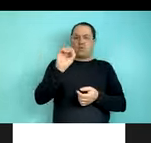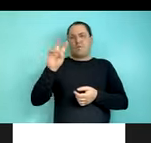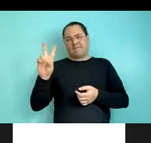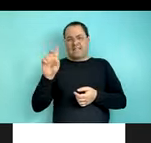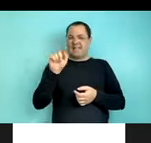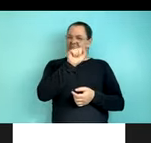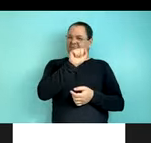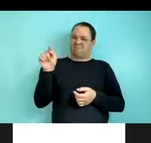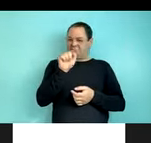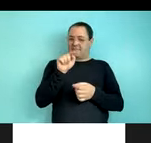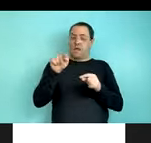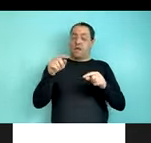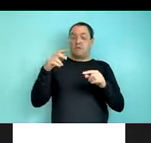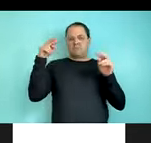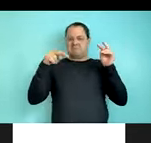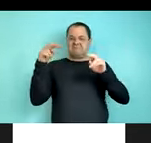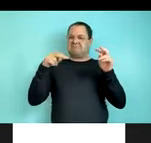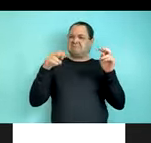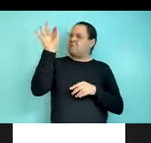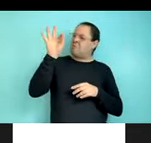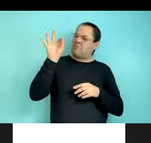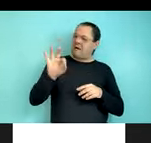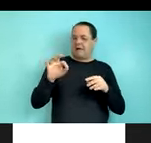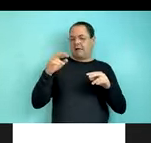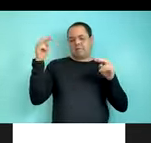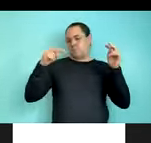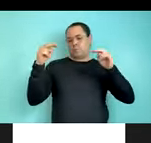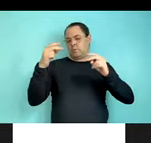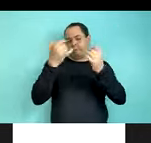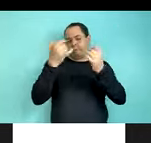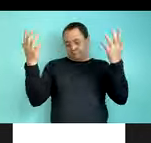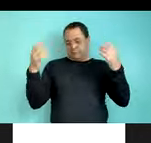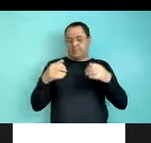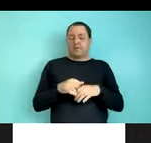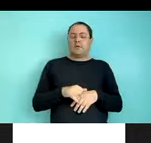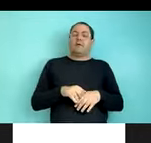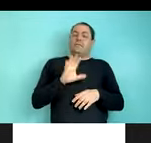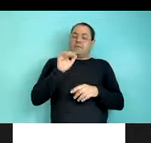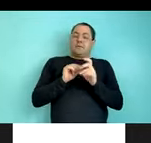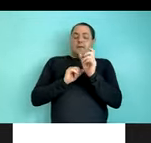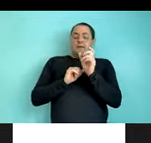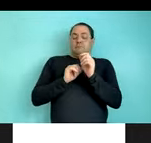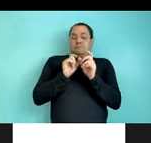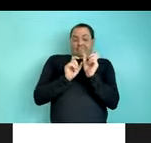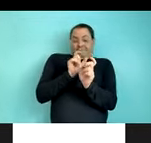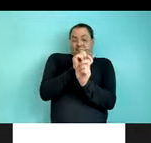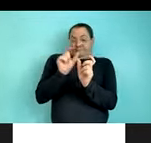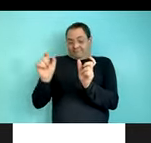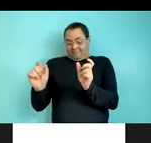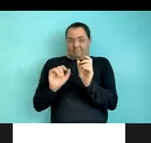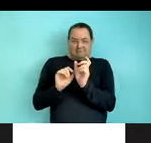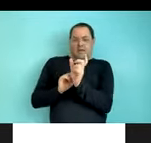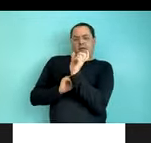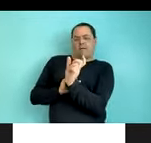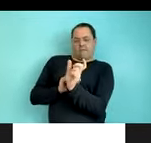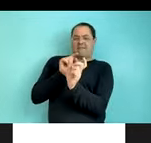widely debated. Less studied are the ordering biases with respect to nouns and their adjectives.